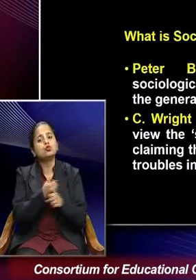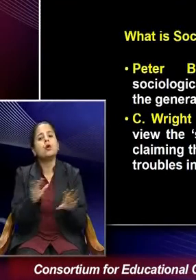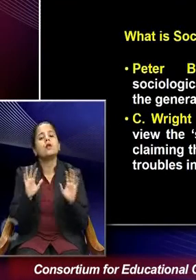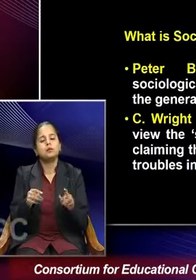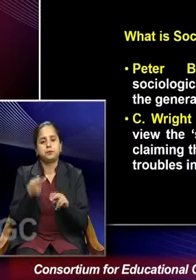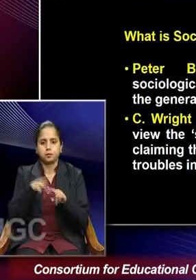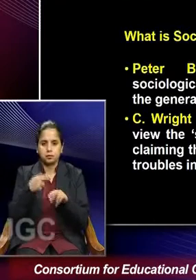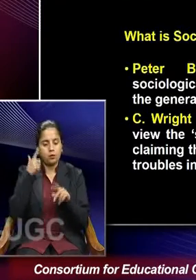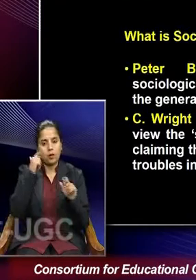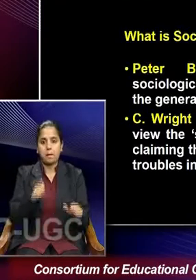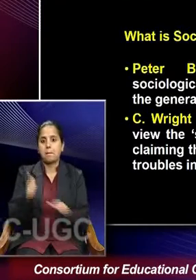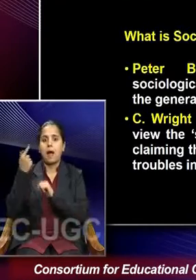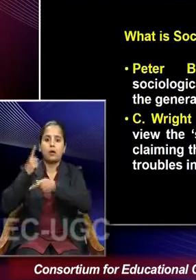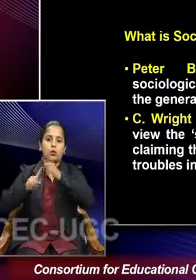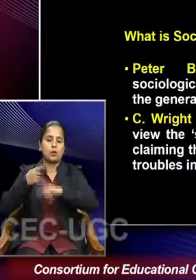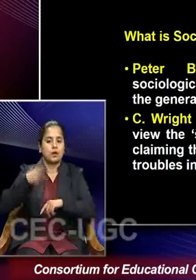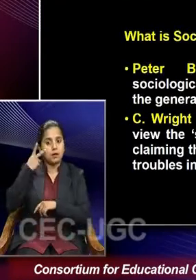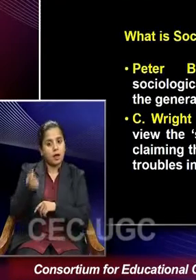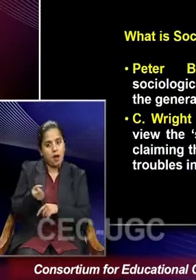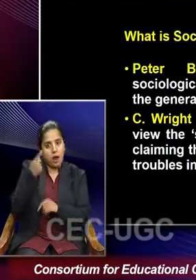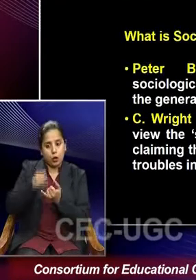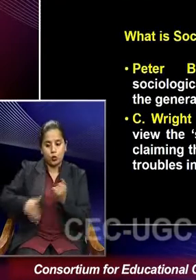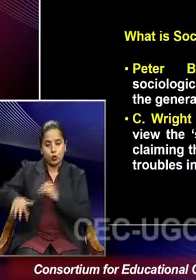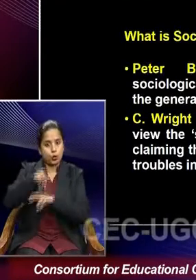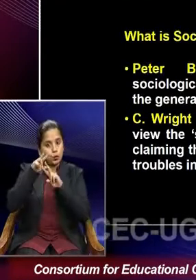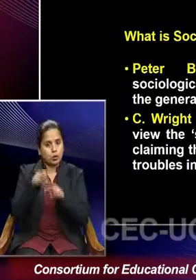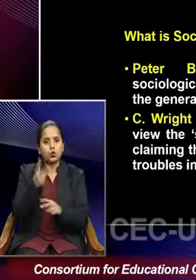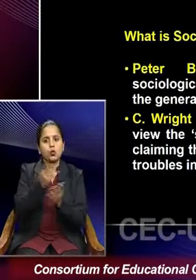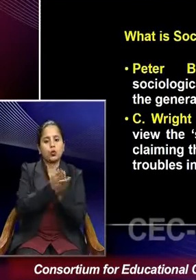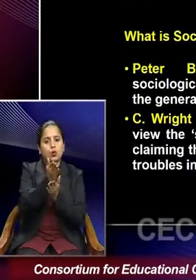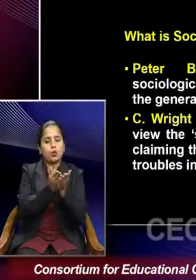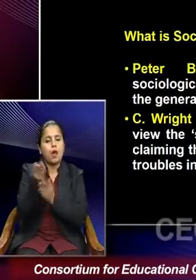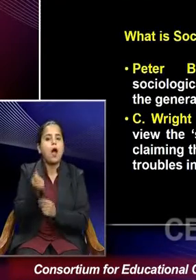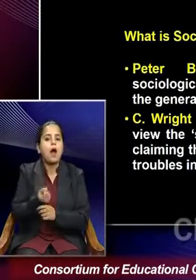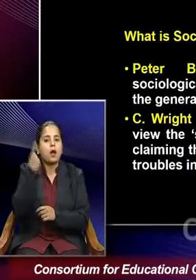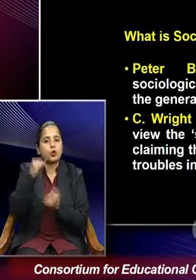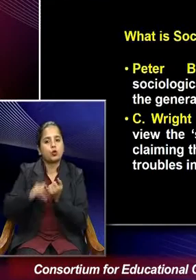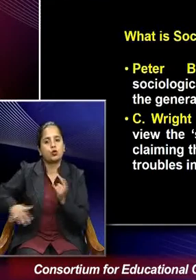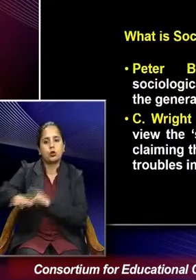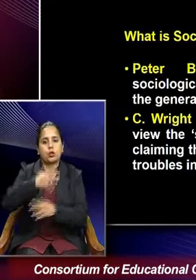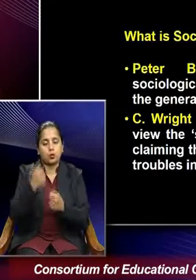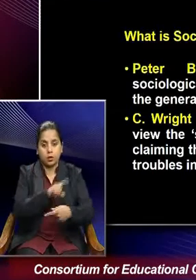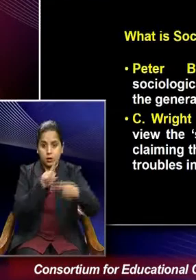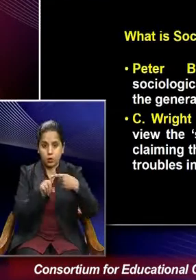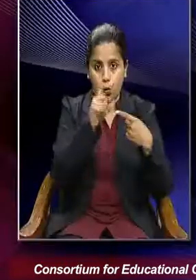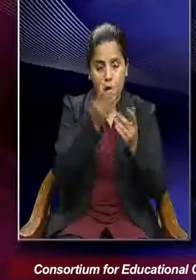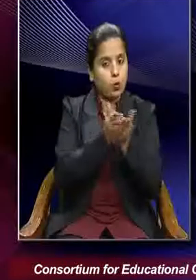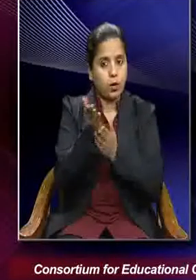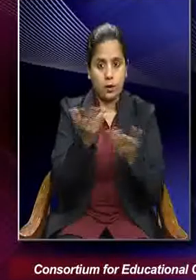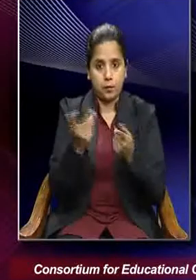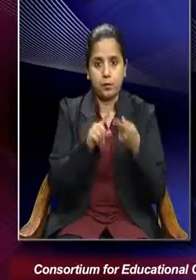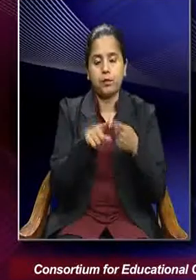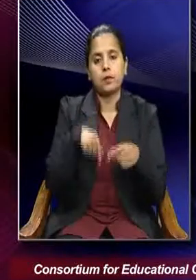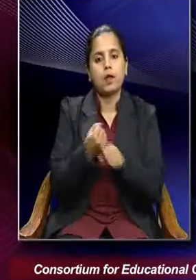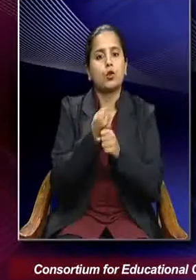if we go back to the history of sociology, there are two ways of understanding society. One is the